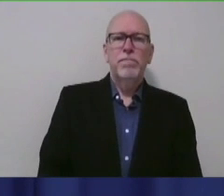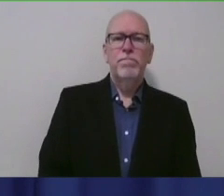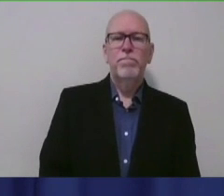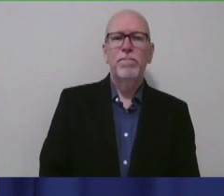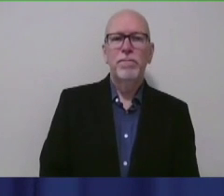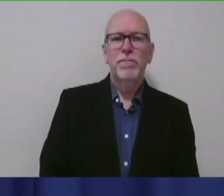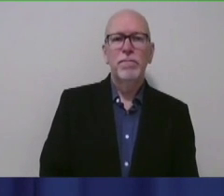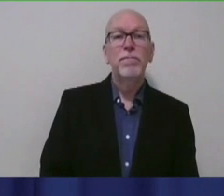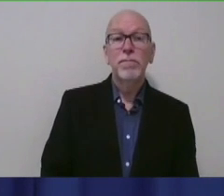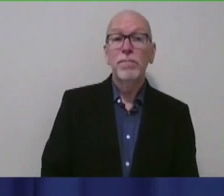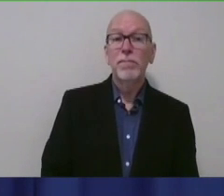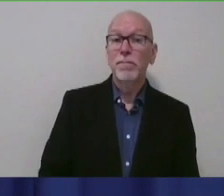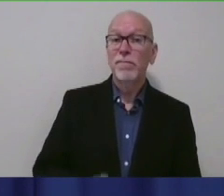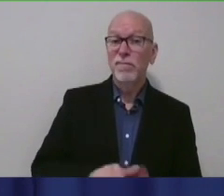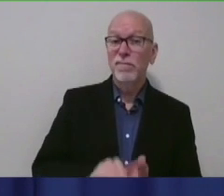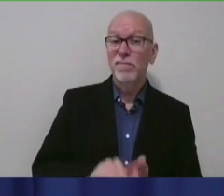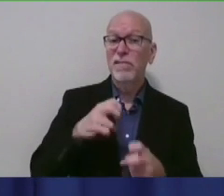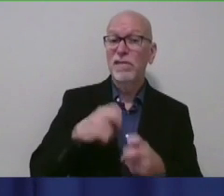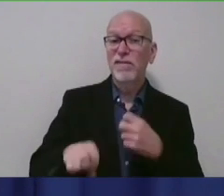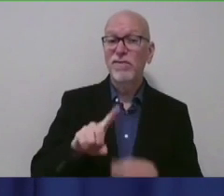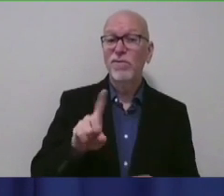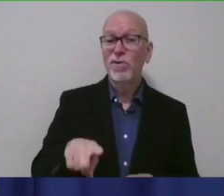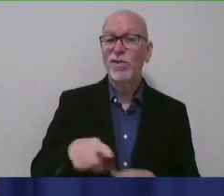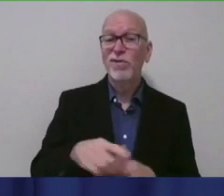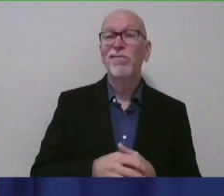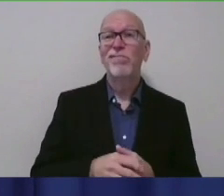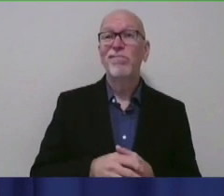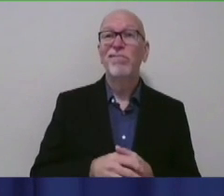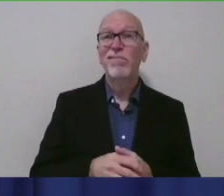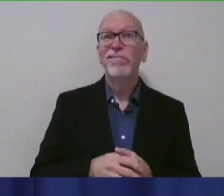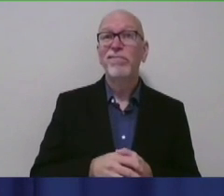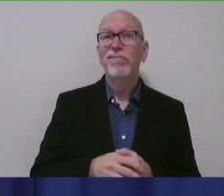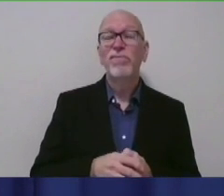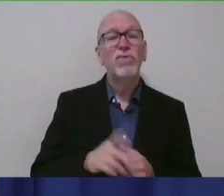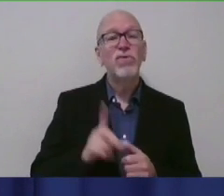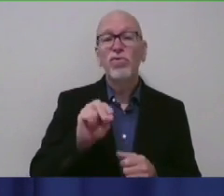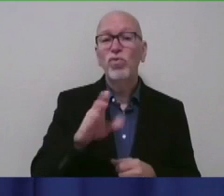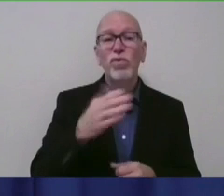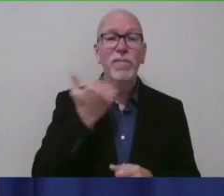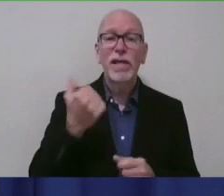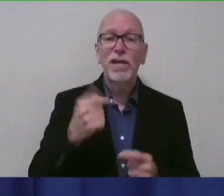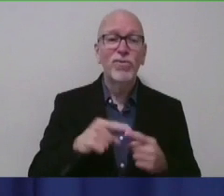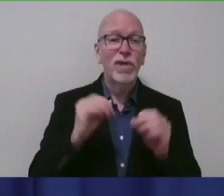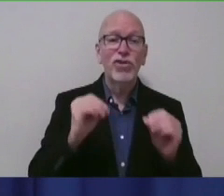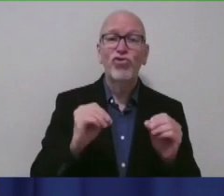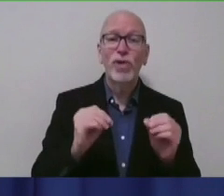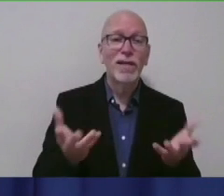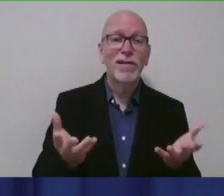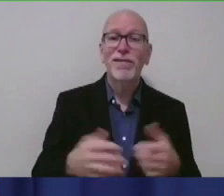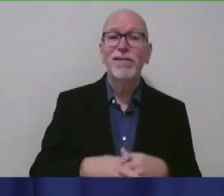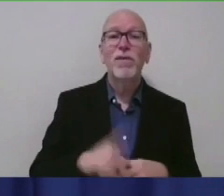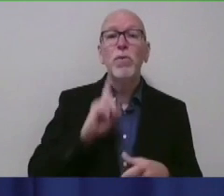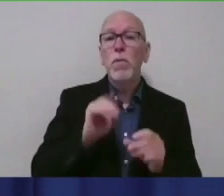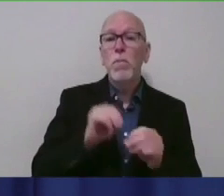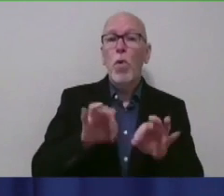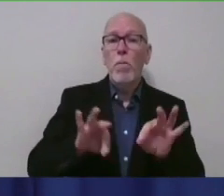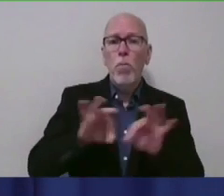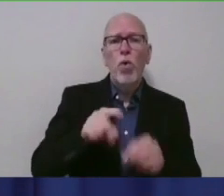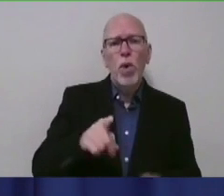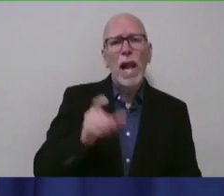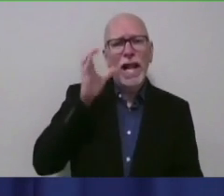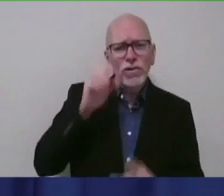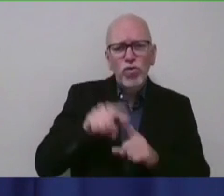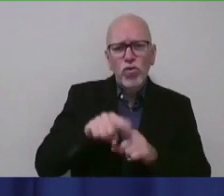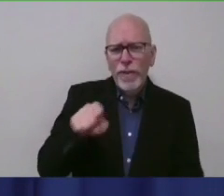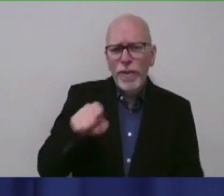That's a really difficult question. I mean, I think you can do your best to educate them. I think it's probably more important that you listen to them. What